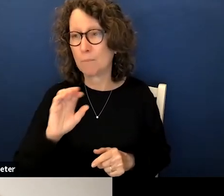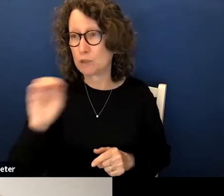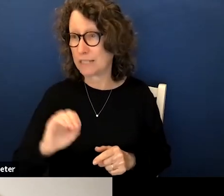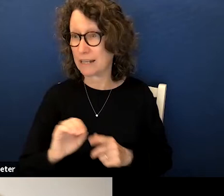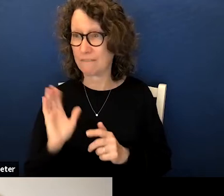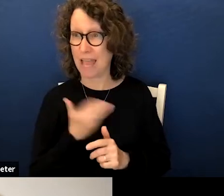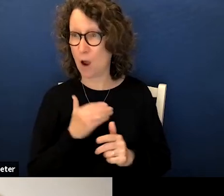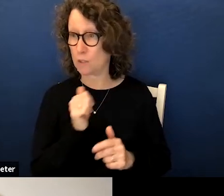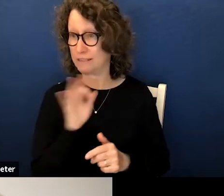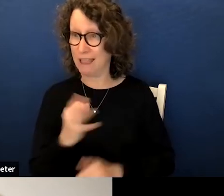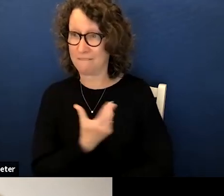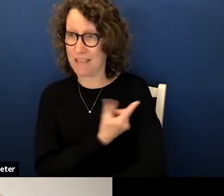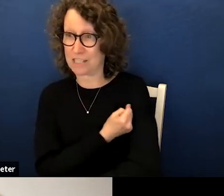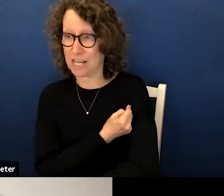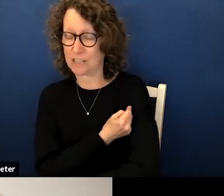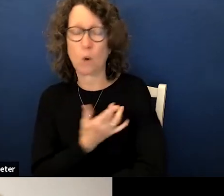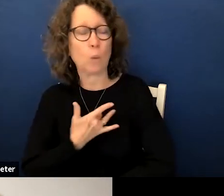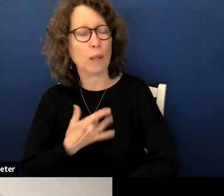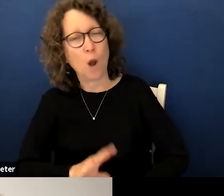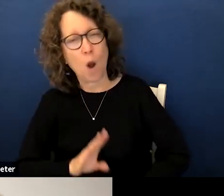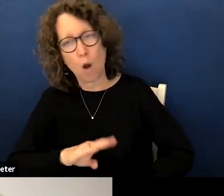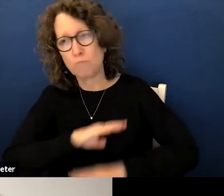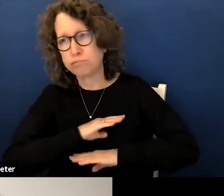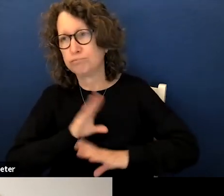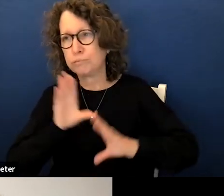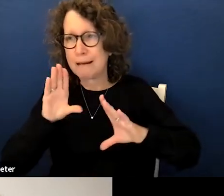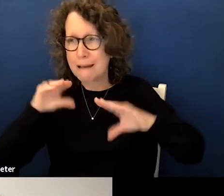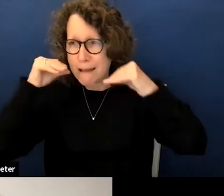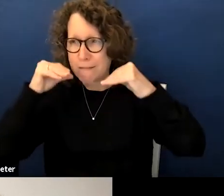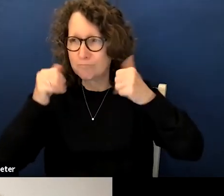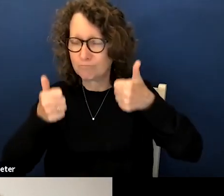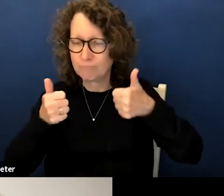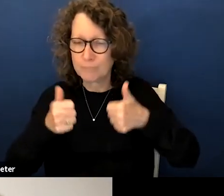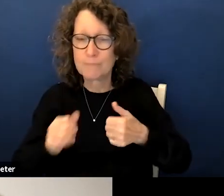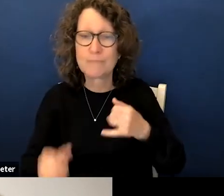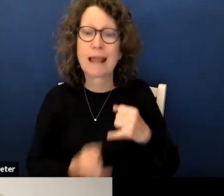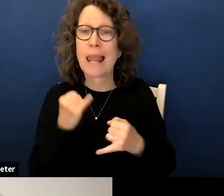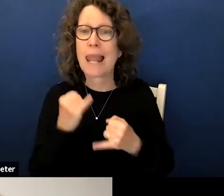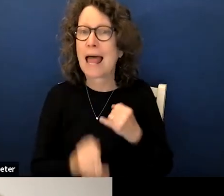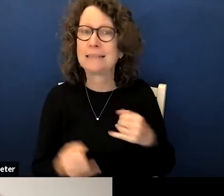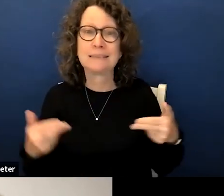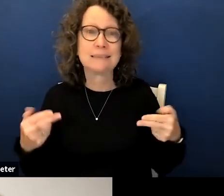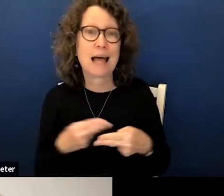something we are happy about and the final slide